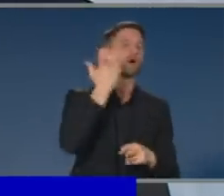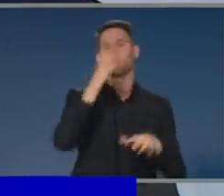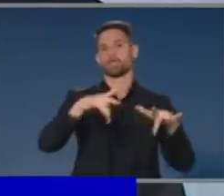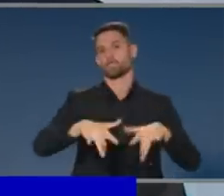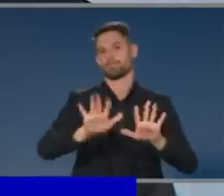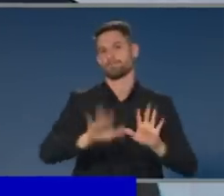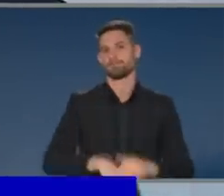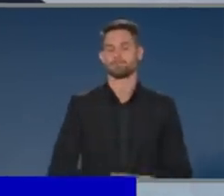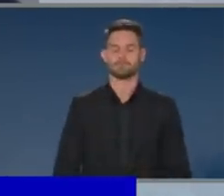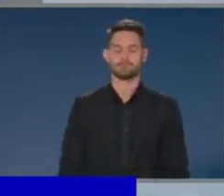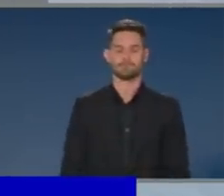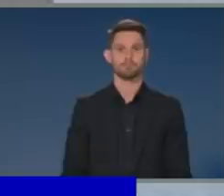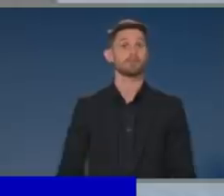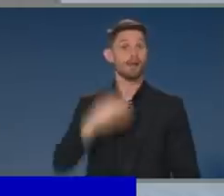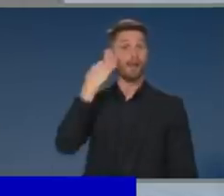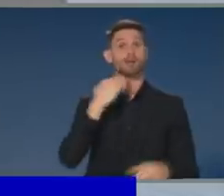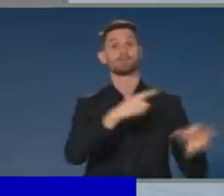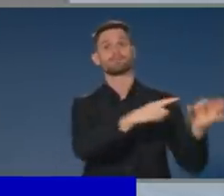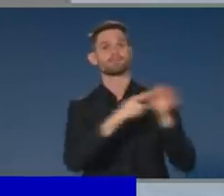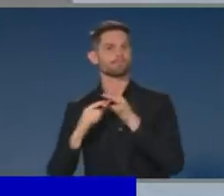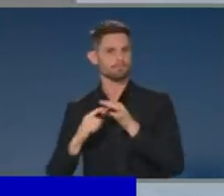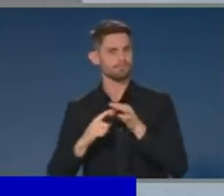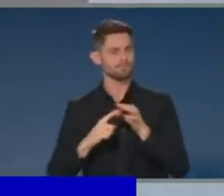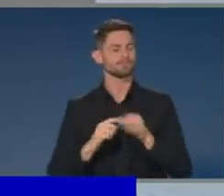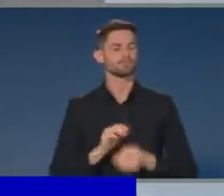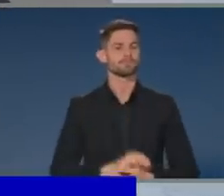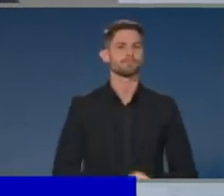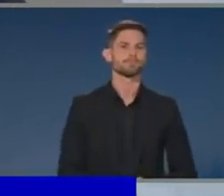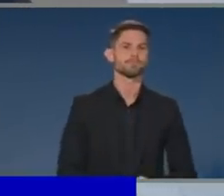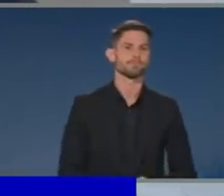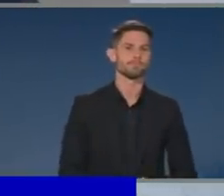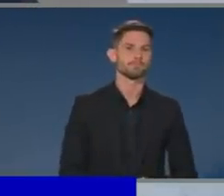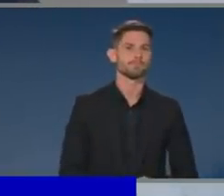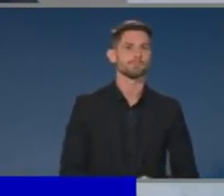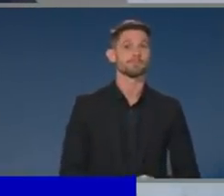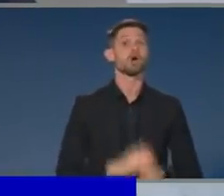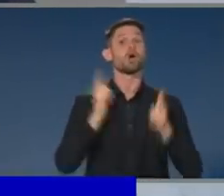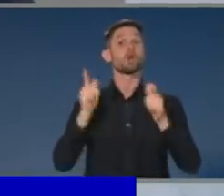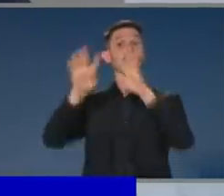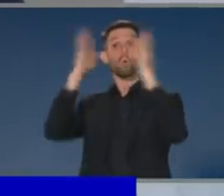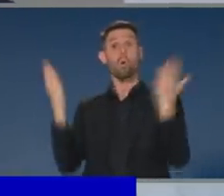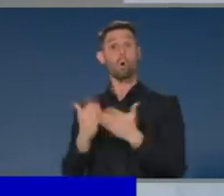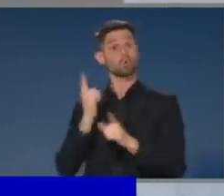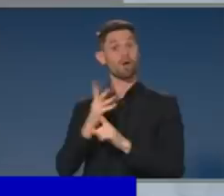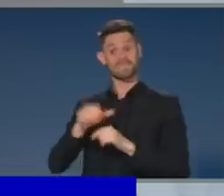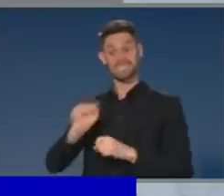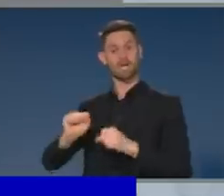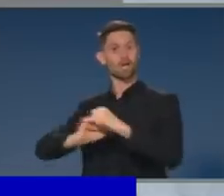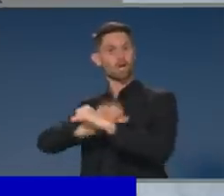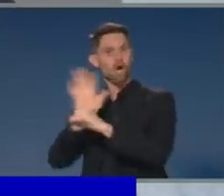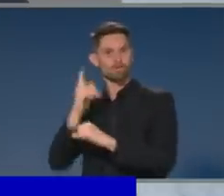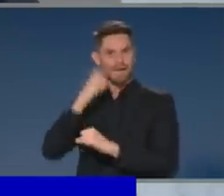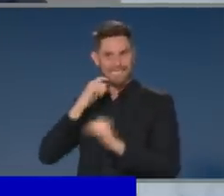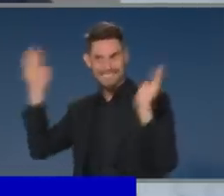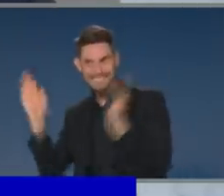Minister, much of the hope for the world in relation to beating this virus relies on the creation and widespread administration